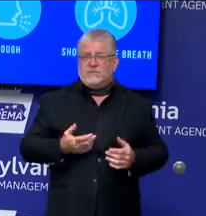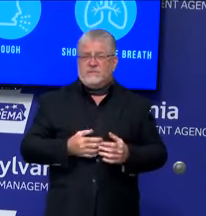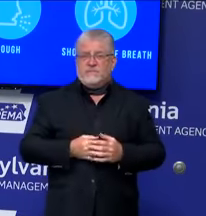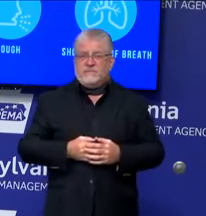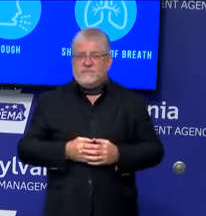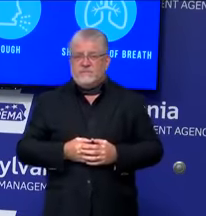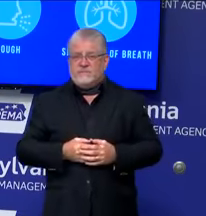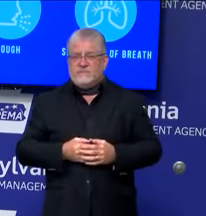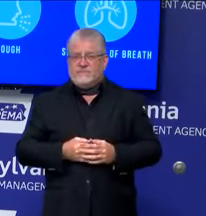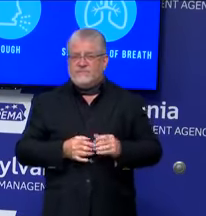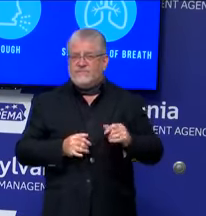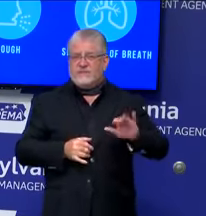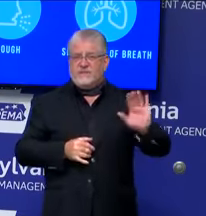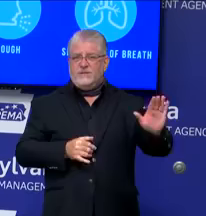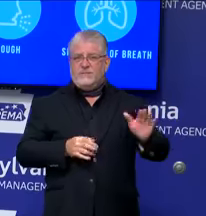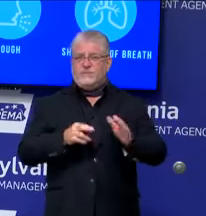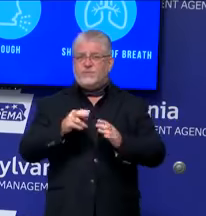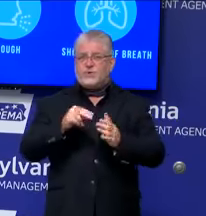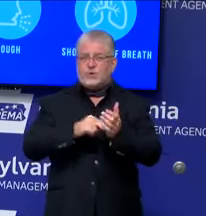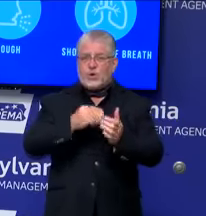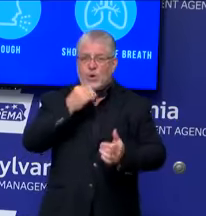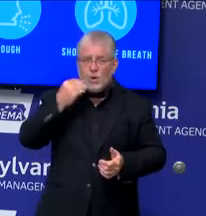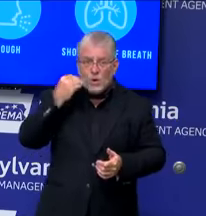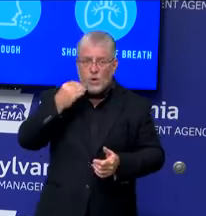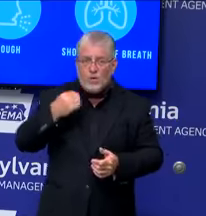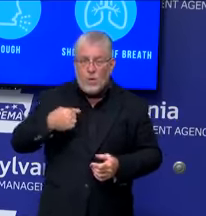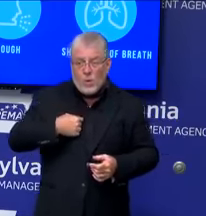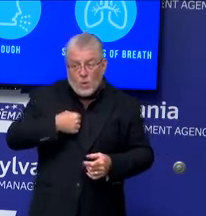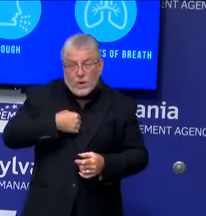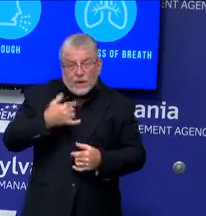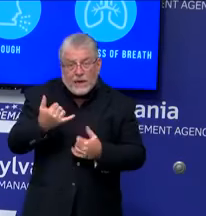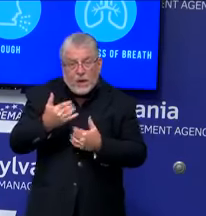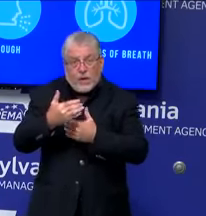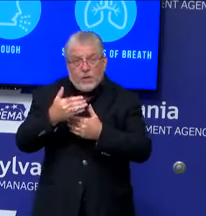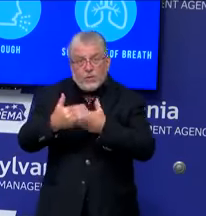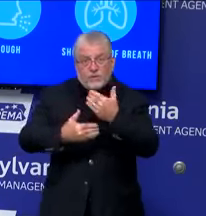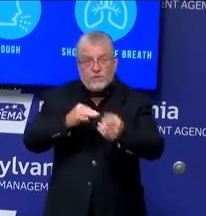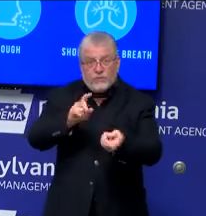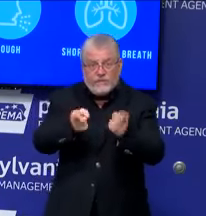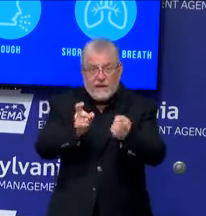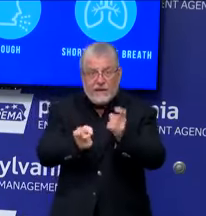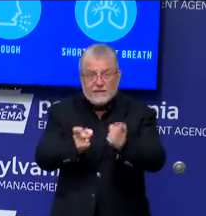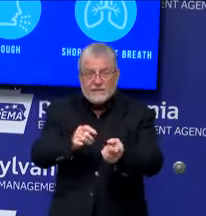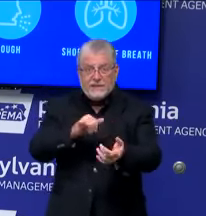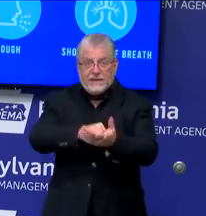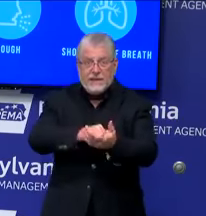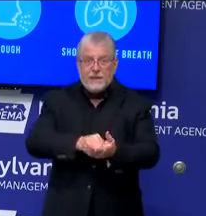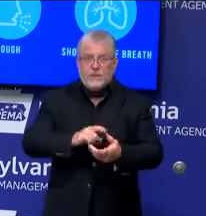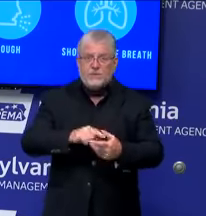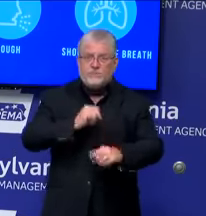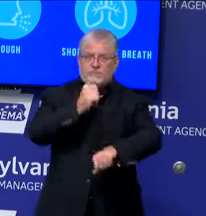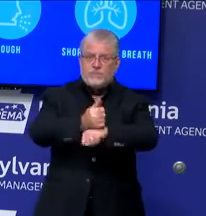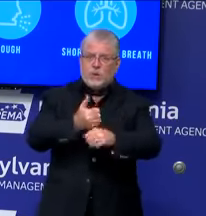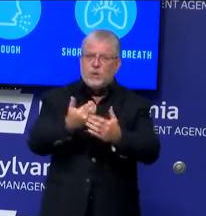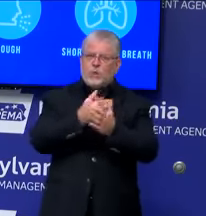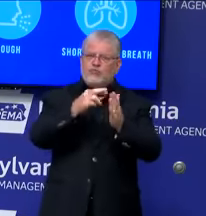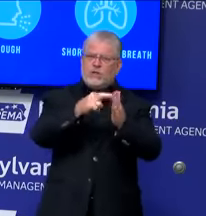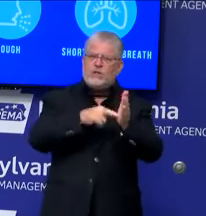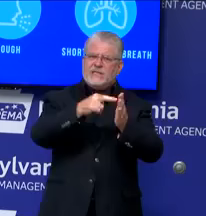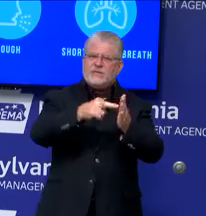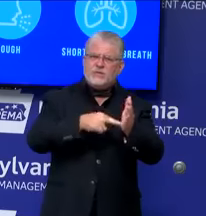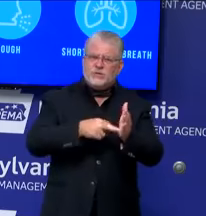regulations, which we are revising. And we're going to work to have new regulations out before the end of Governor Wolf's term.